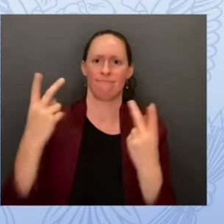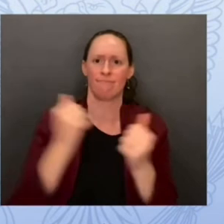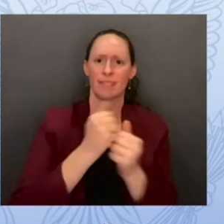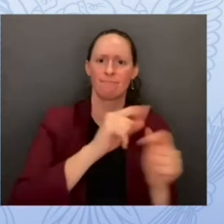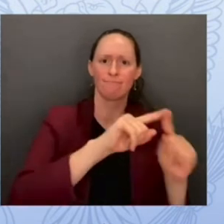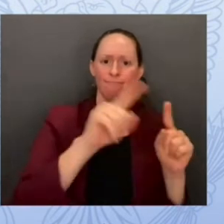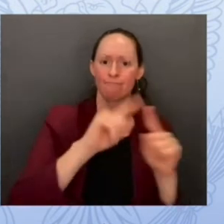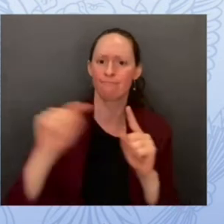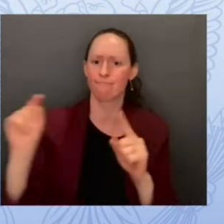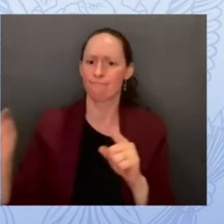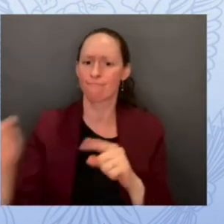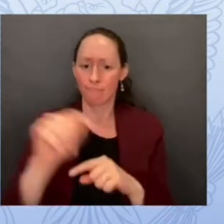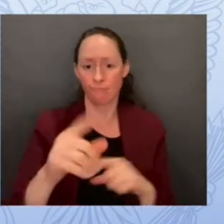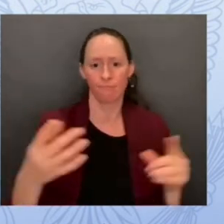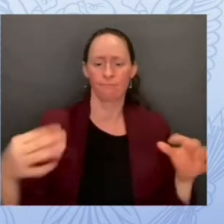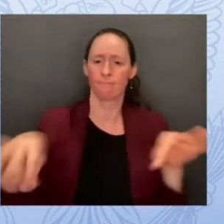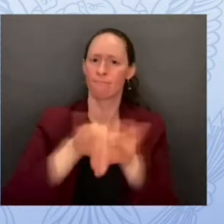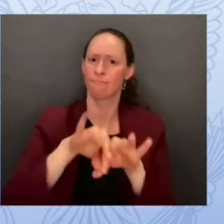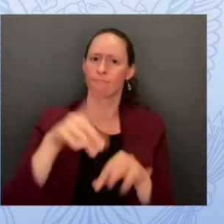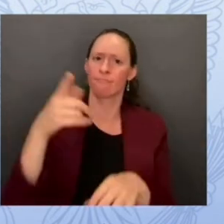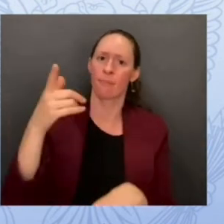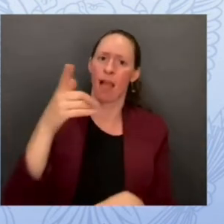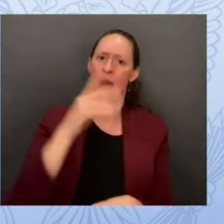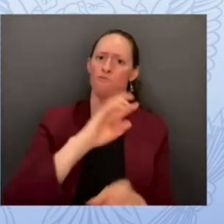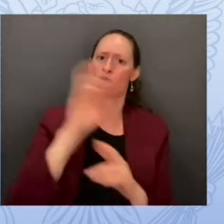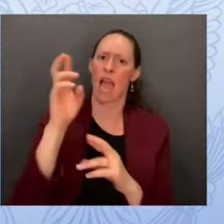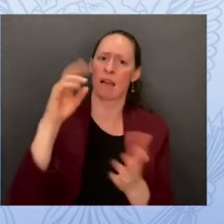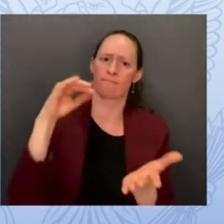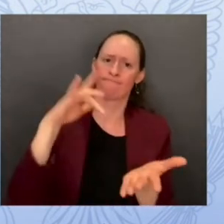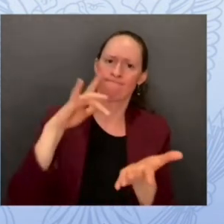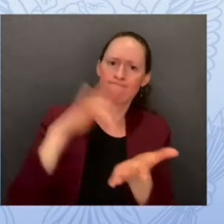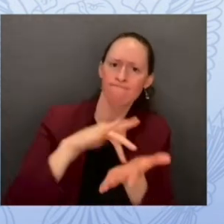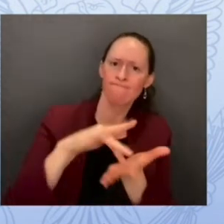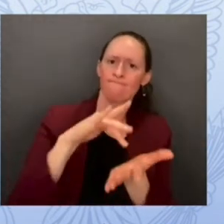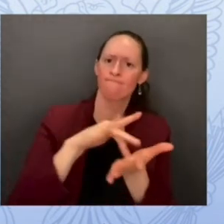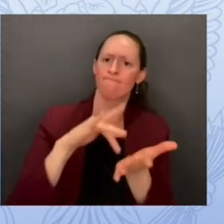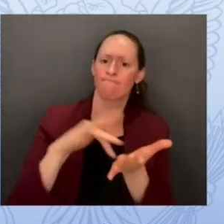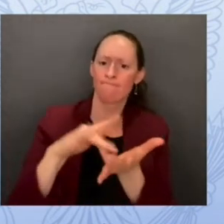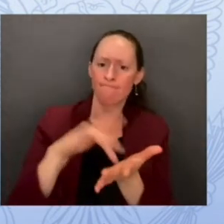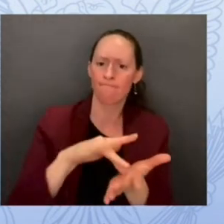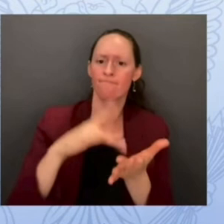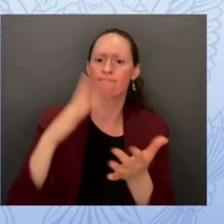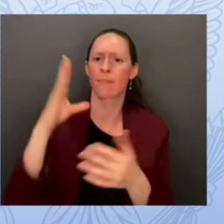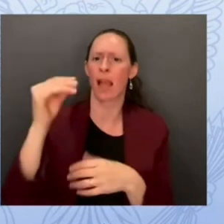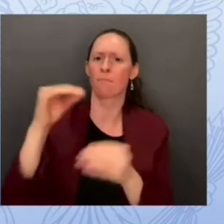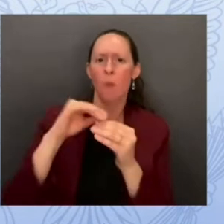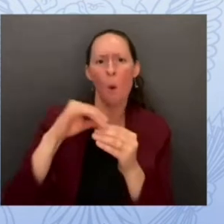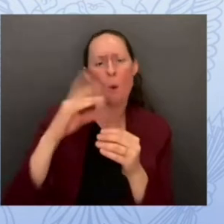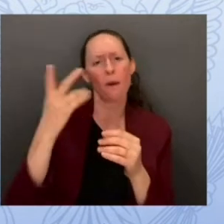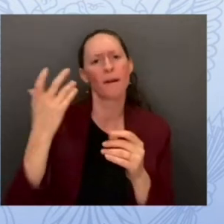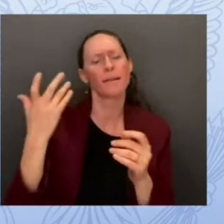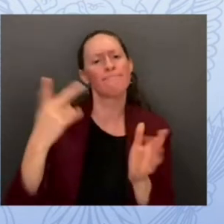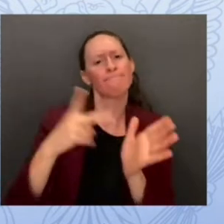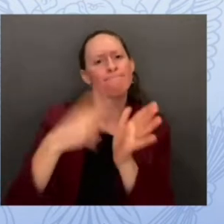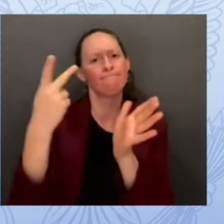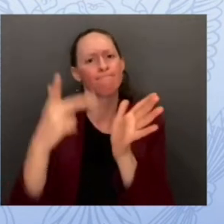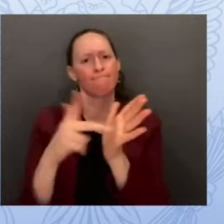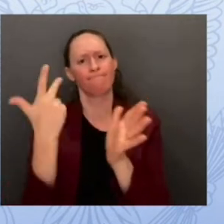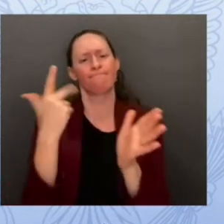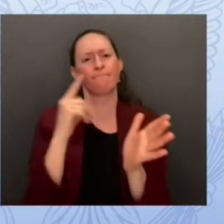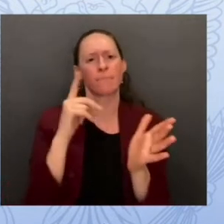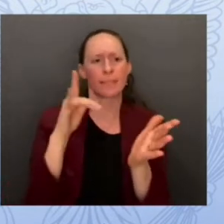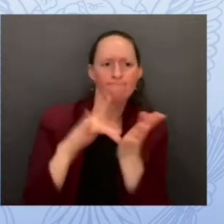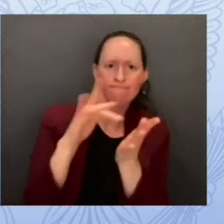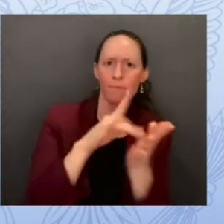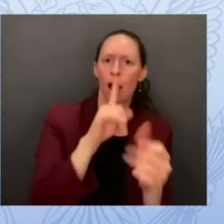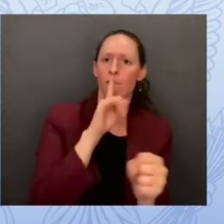encryption by default uh and other layered protections and we've led our industry by achieving numerous nist and iso and other